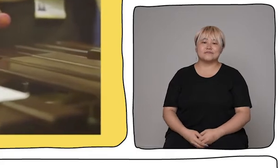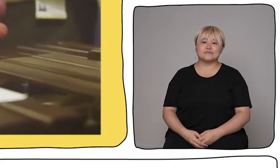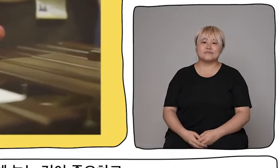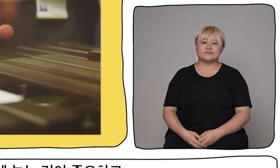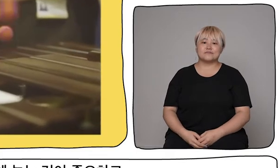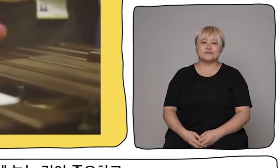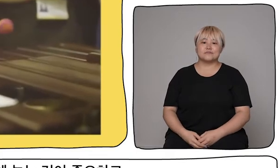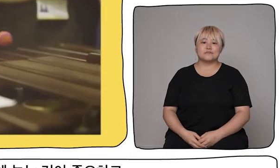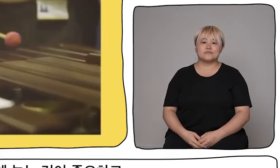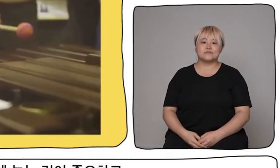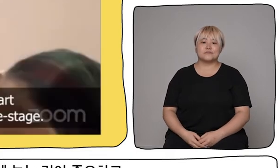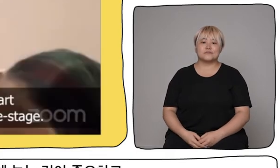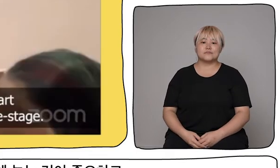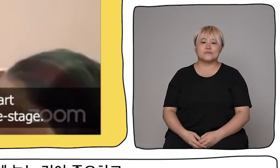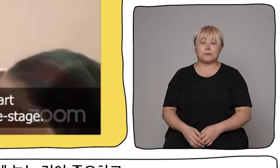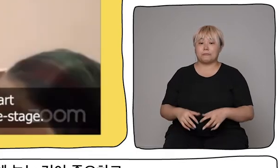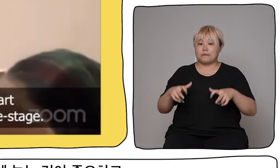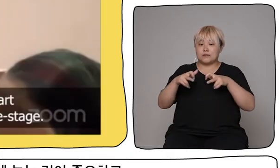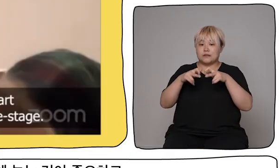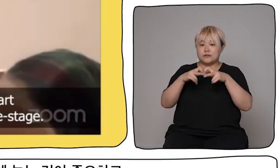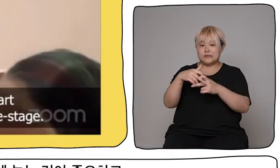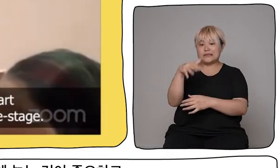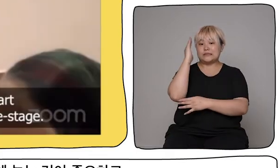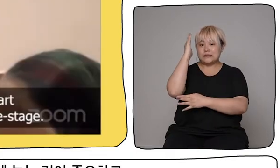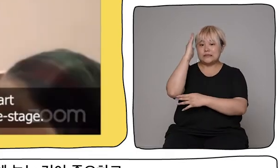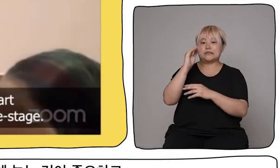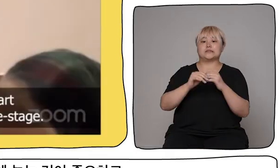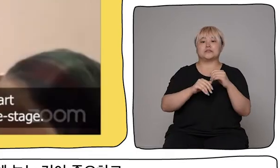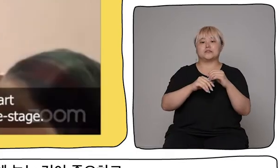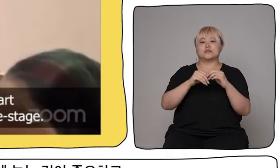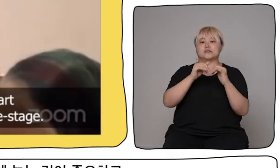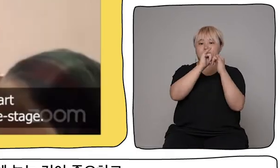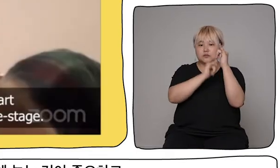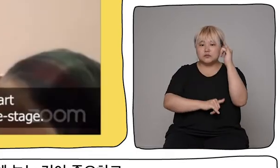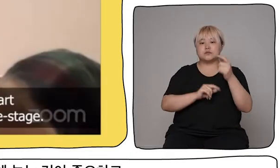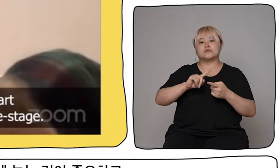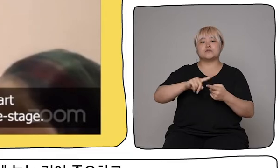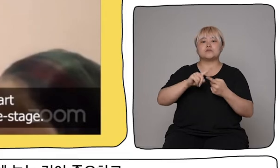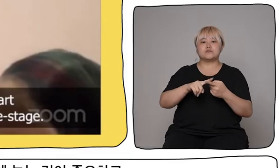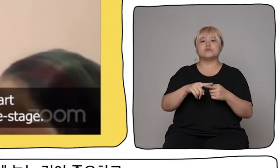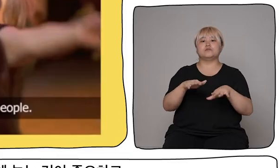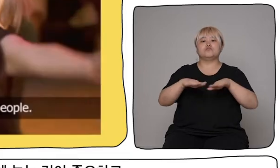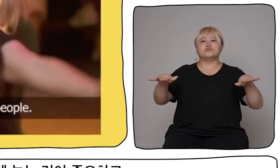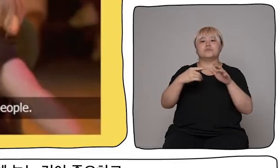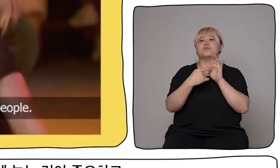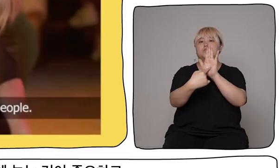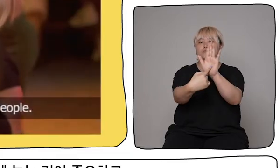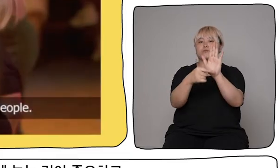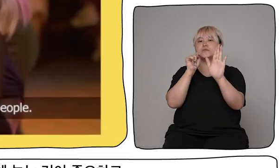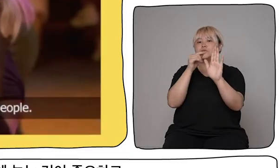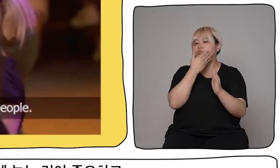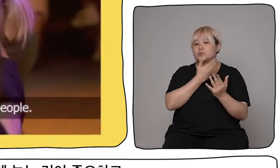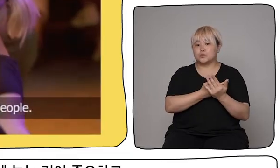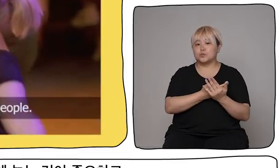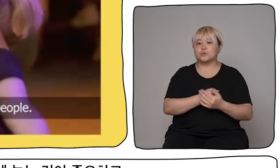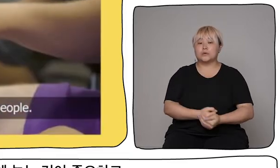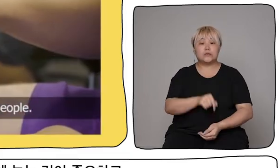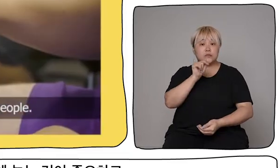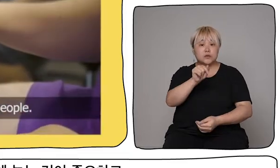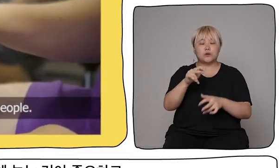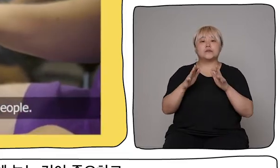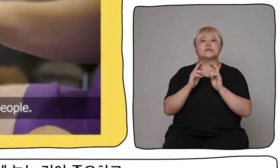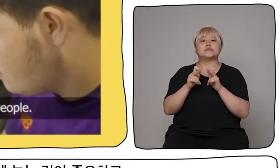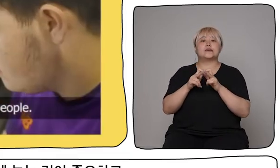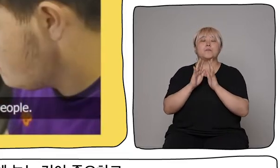It's really important that we start getting the disabled narrative centre stage. It has to be the